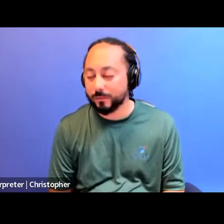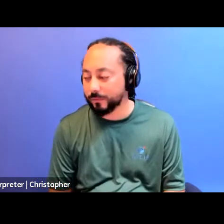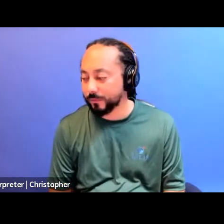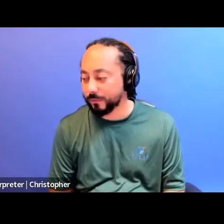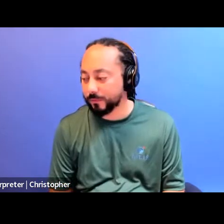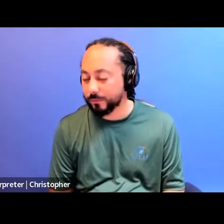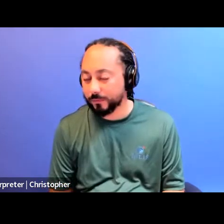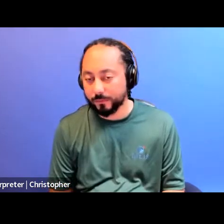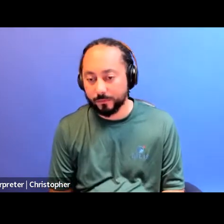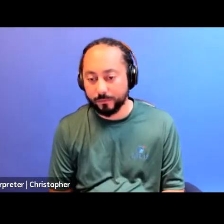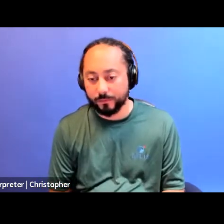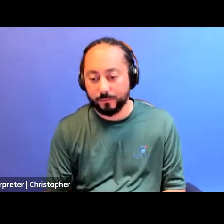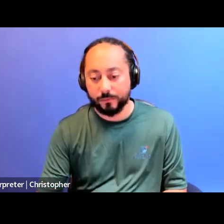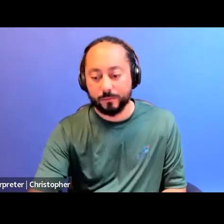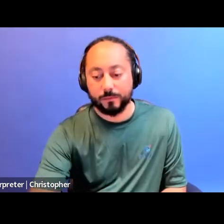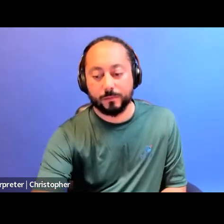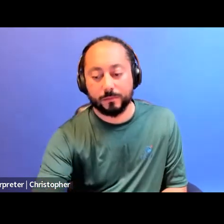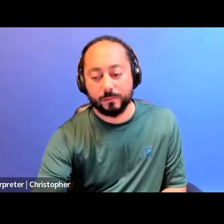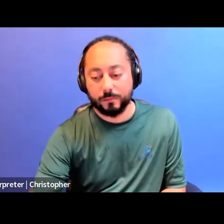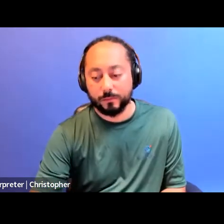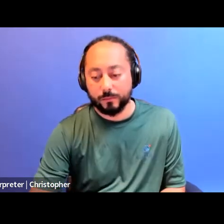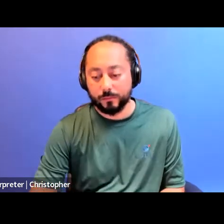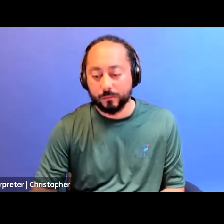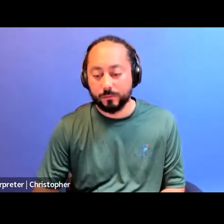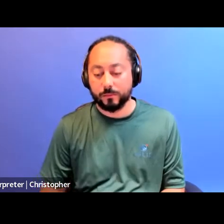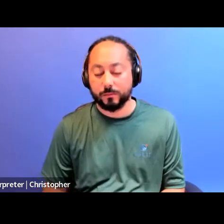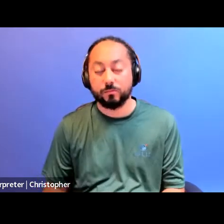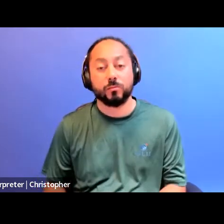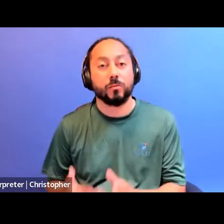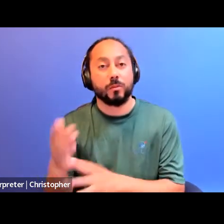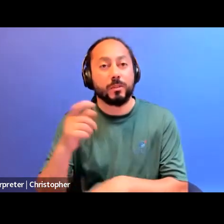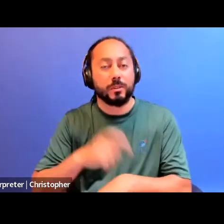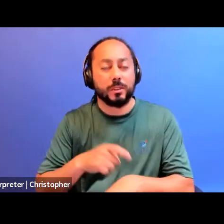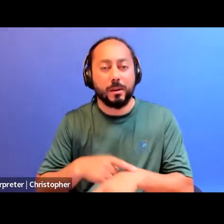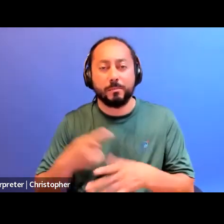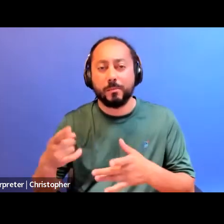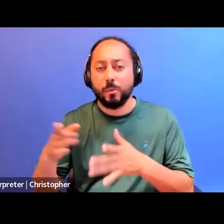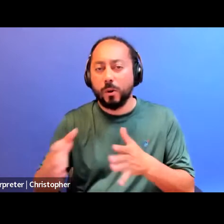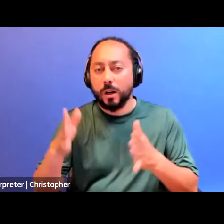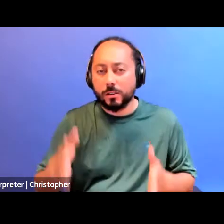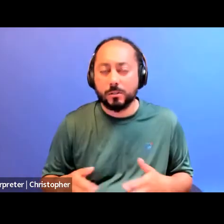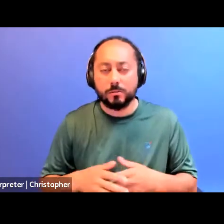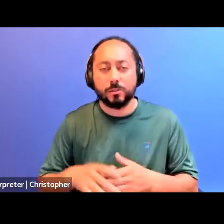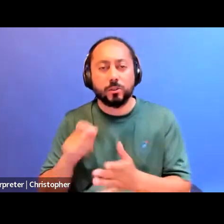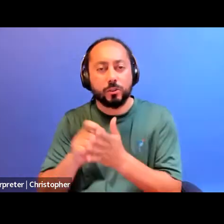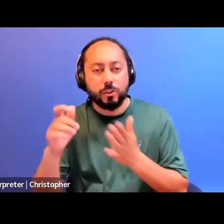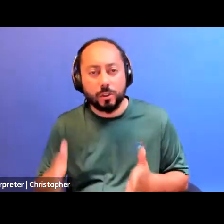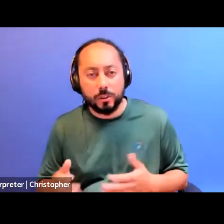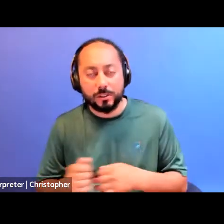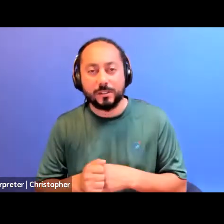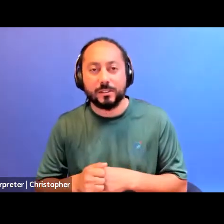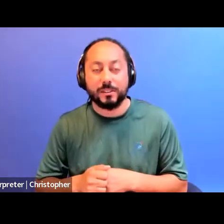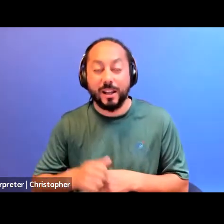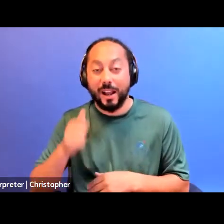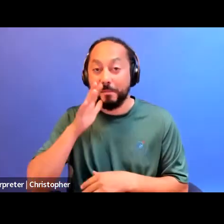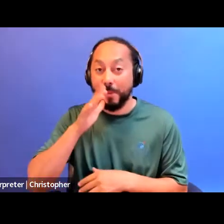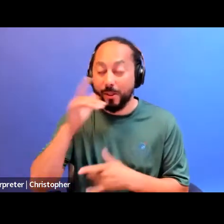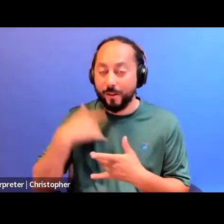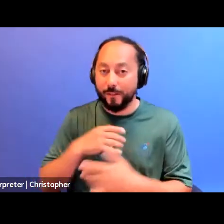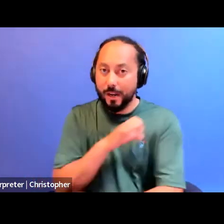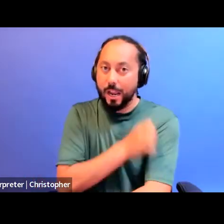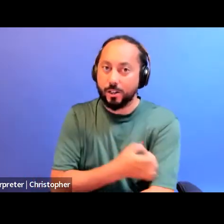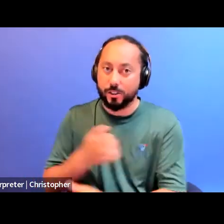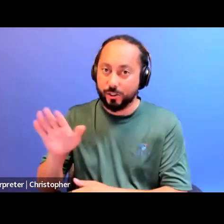So I've worn many hats over time organizer movement journalist harm reduction worker parents of an energetic child and more recently,